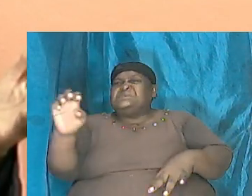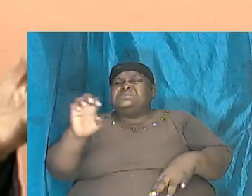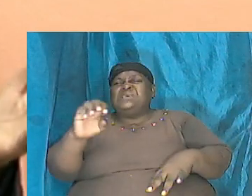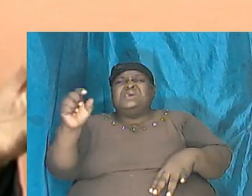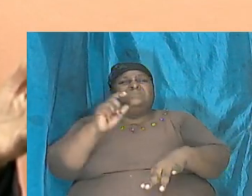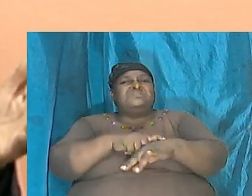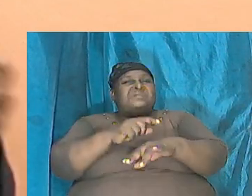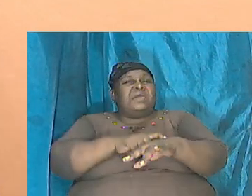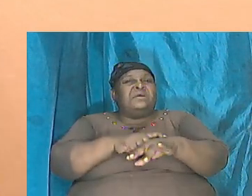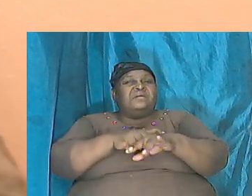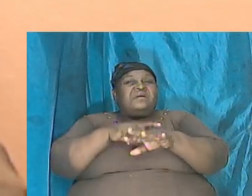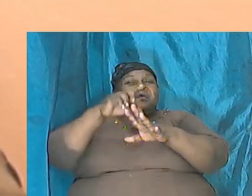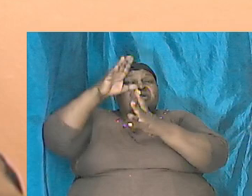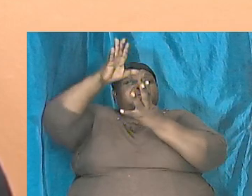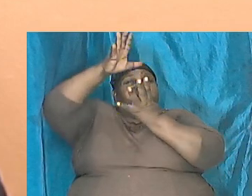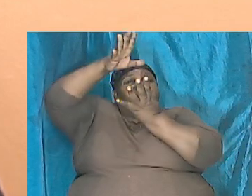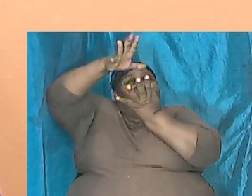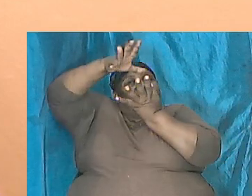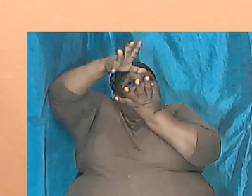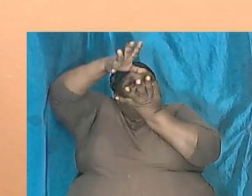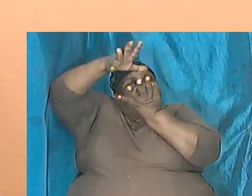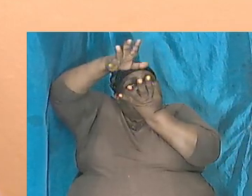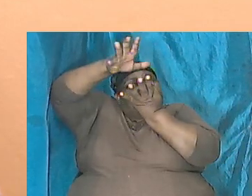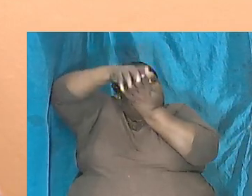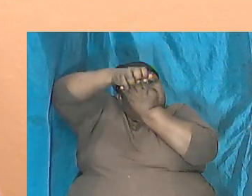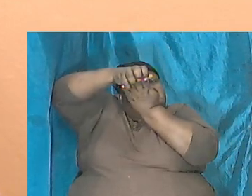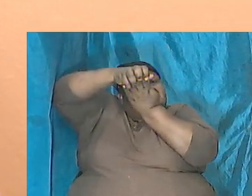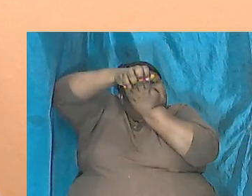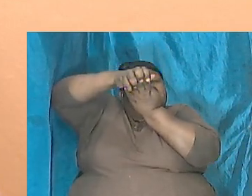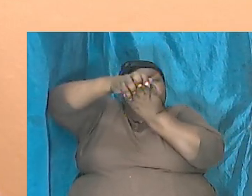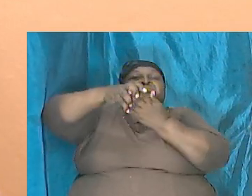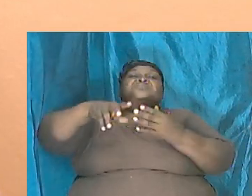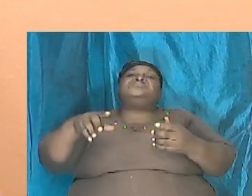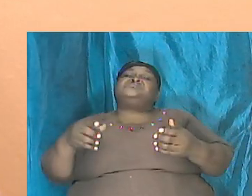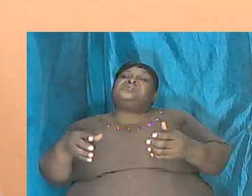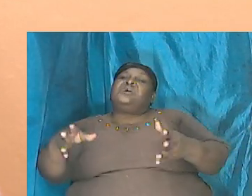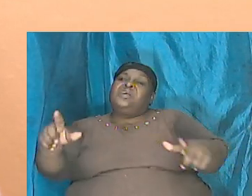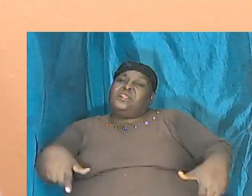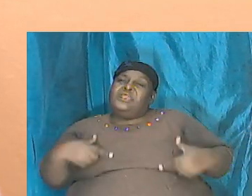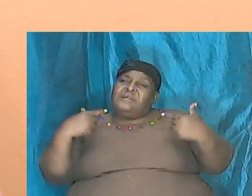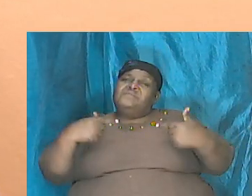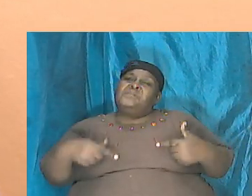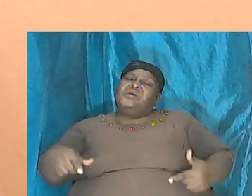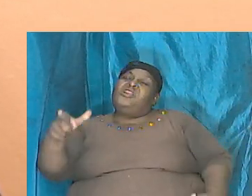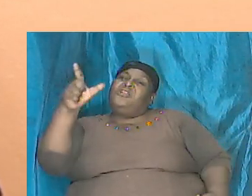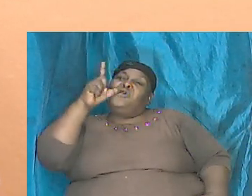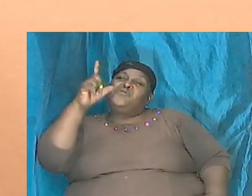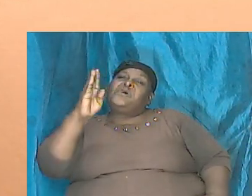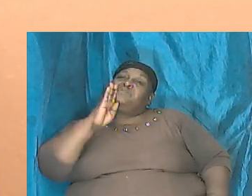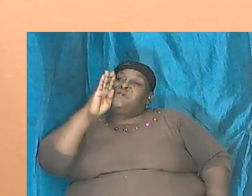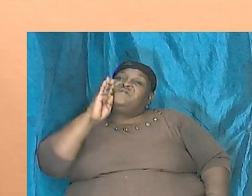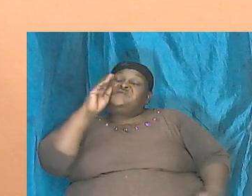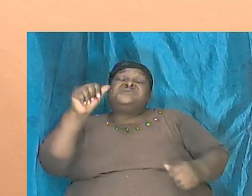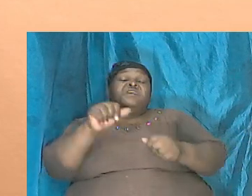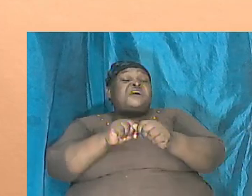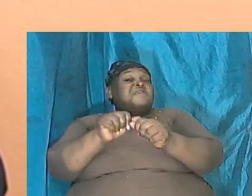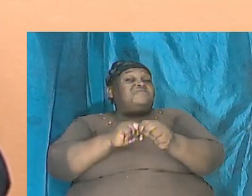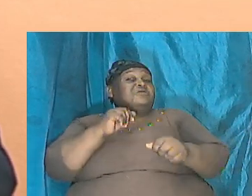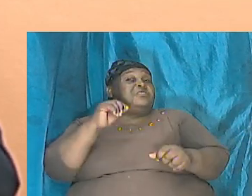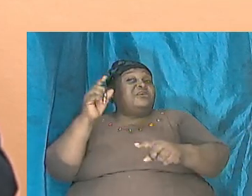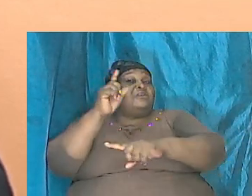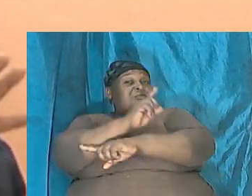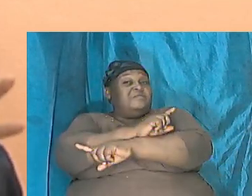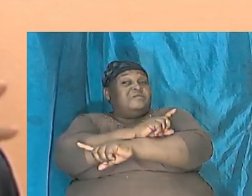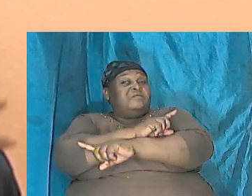existed. Otherwise, there would have been lunch and breakfast every day. And so this story in the Bible